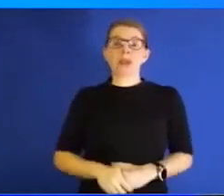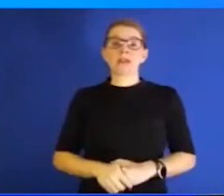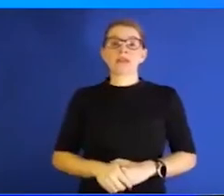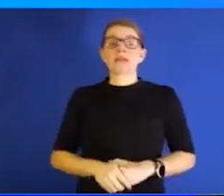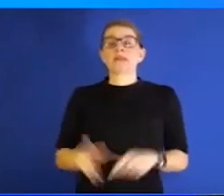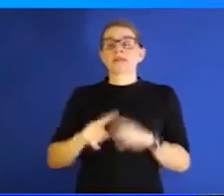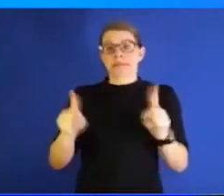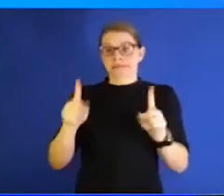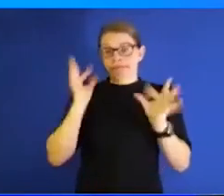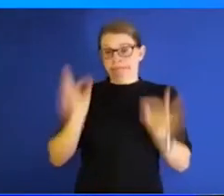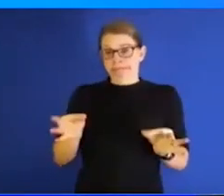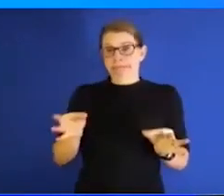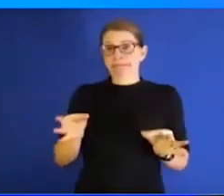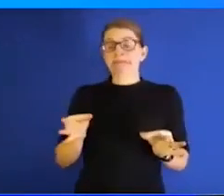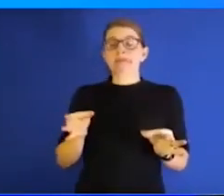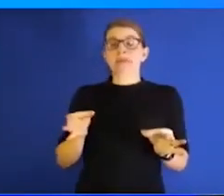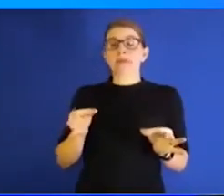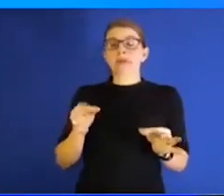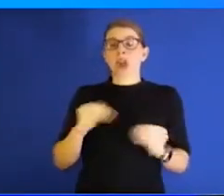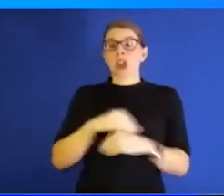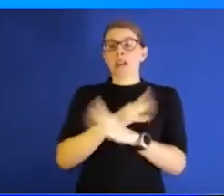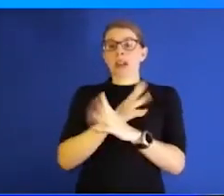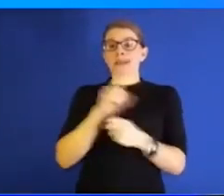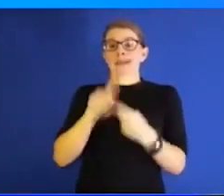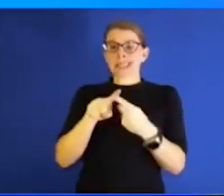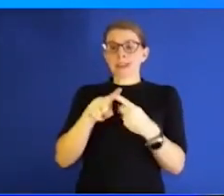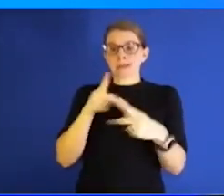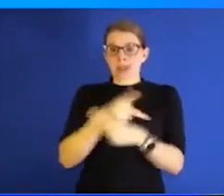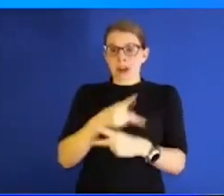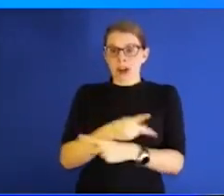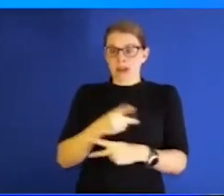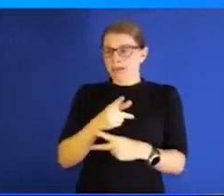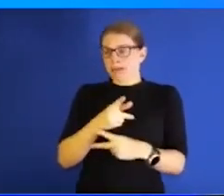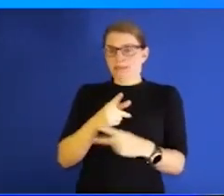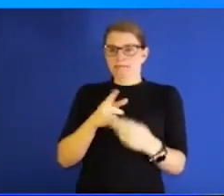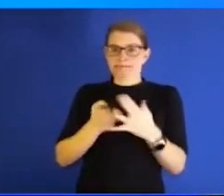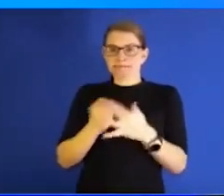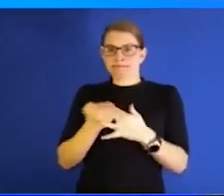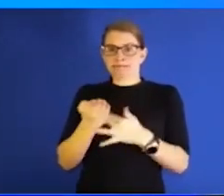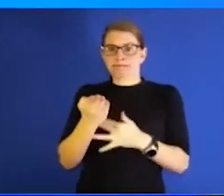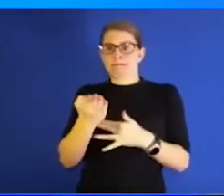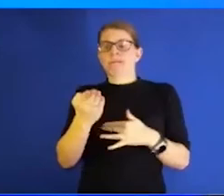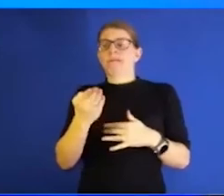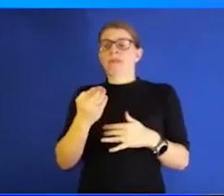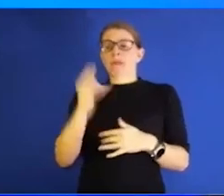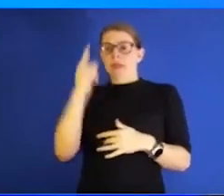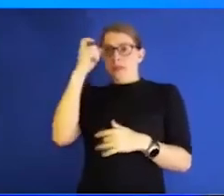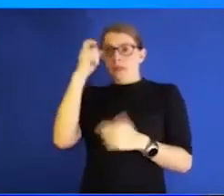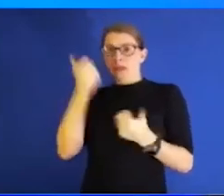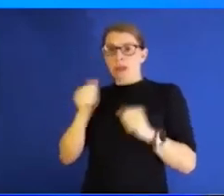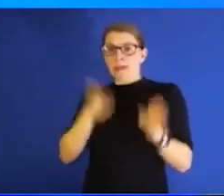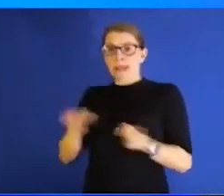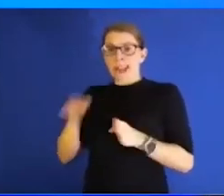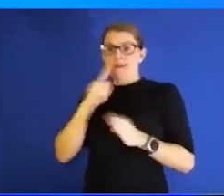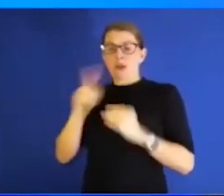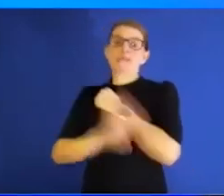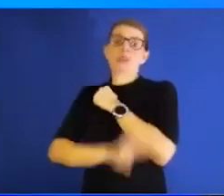was when we were going to go online until we could kind of figure out our way through this and really spent the summer trying to plan for fall. And,